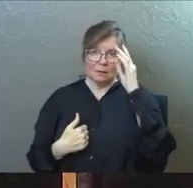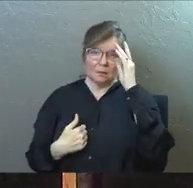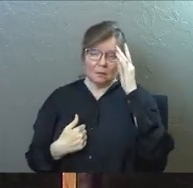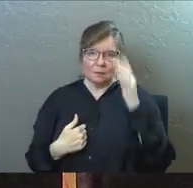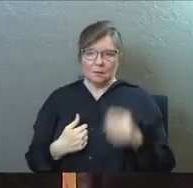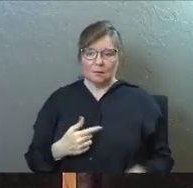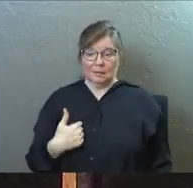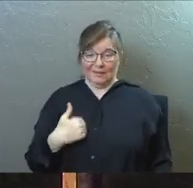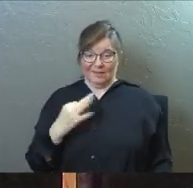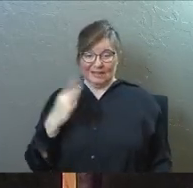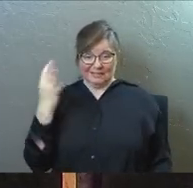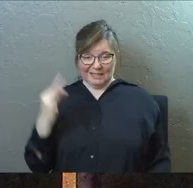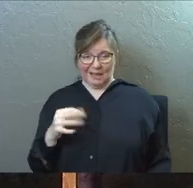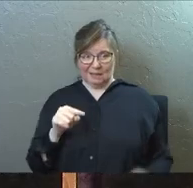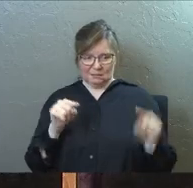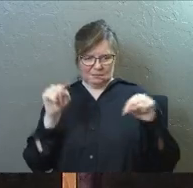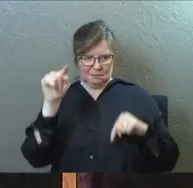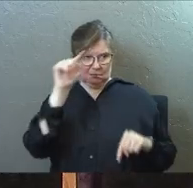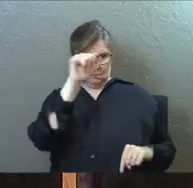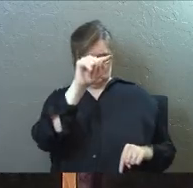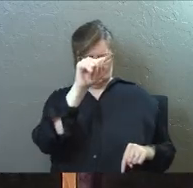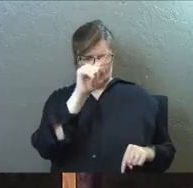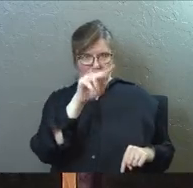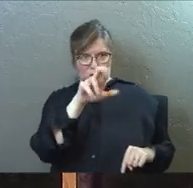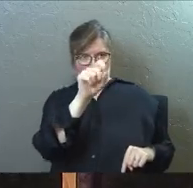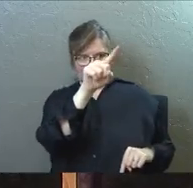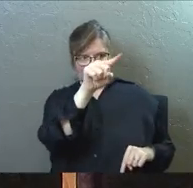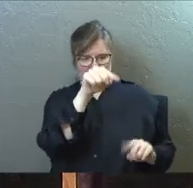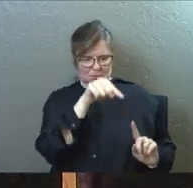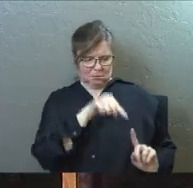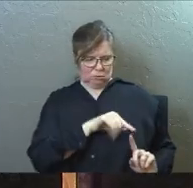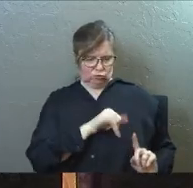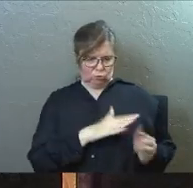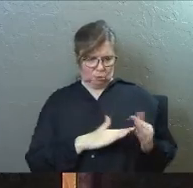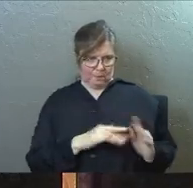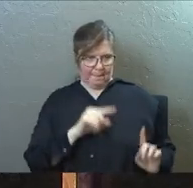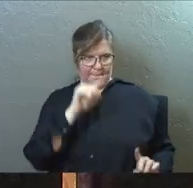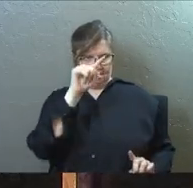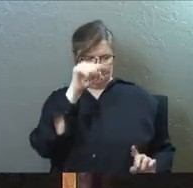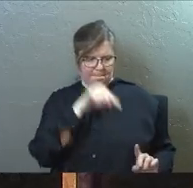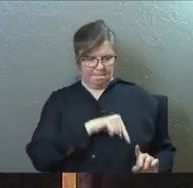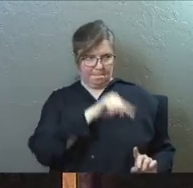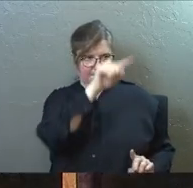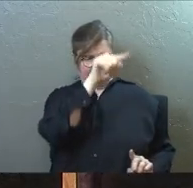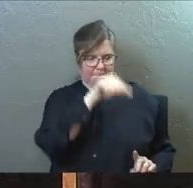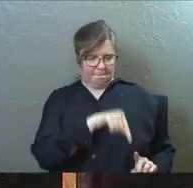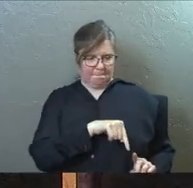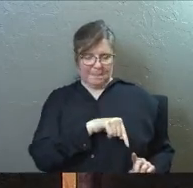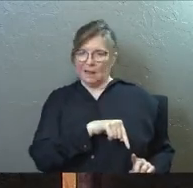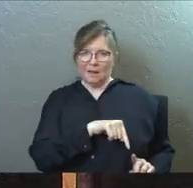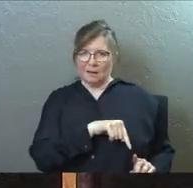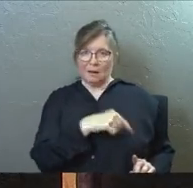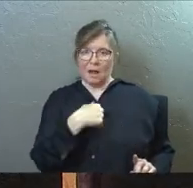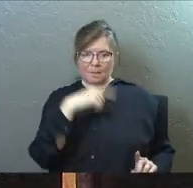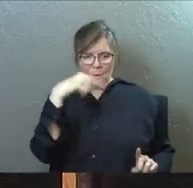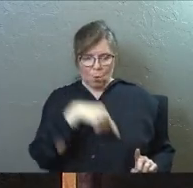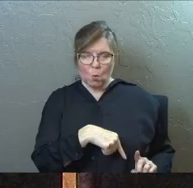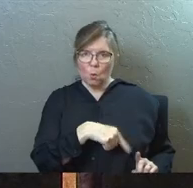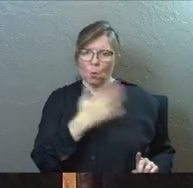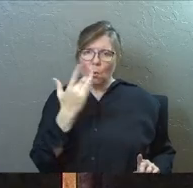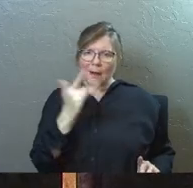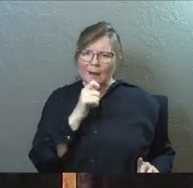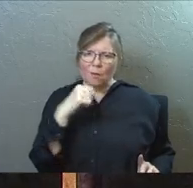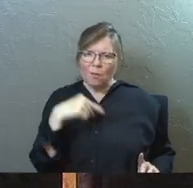shady Saul. You know, I'm not going to do that. I'm going down to Jerusalem where all the apostles are. Why?